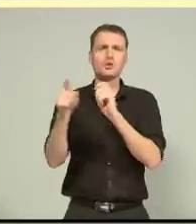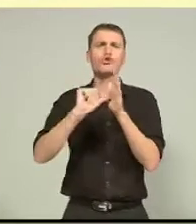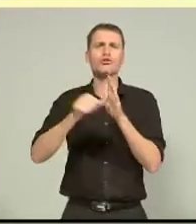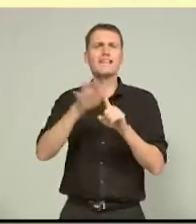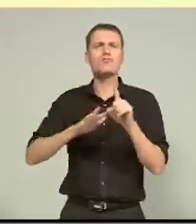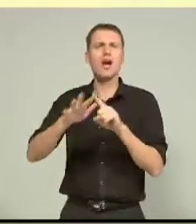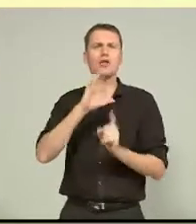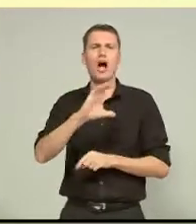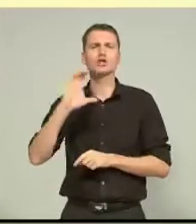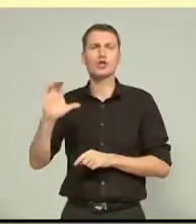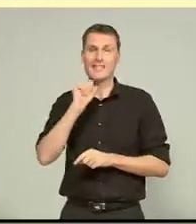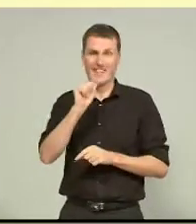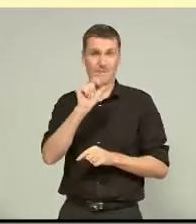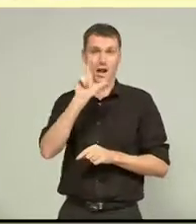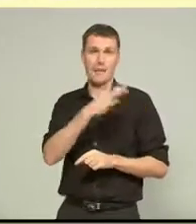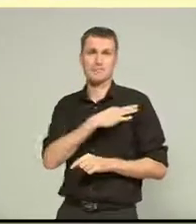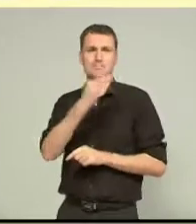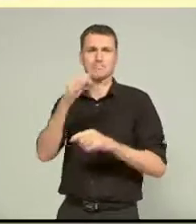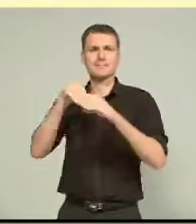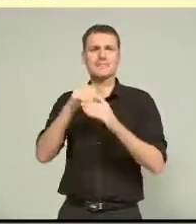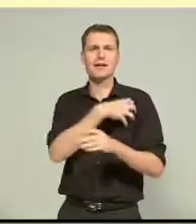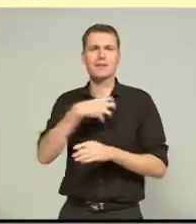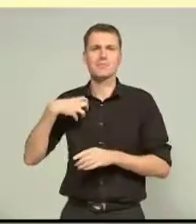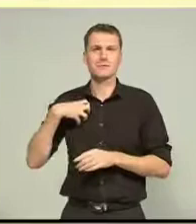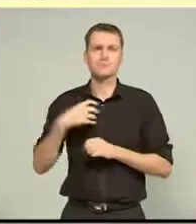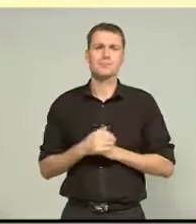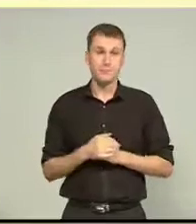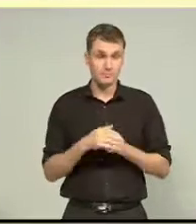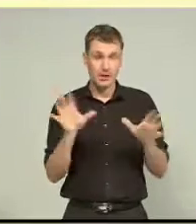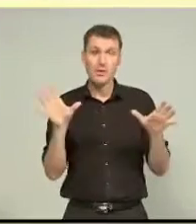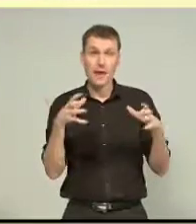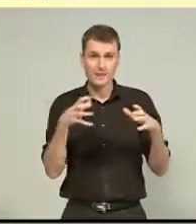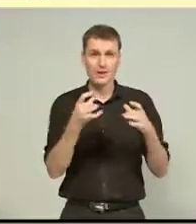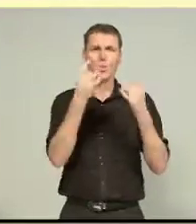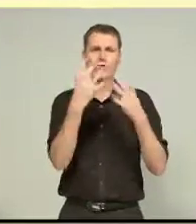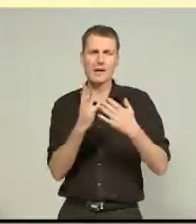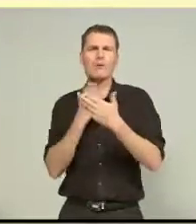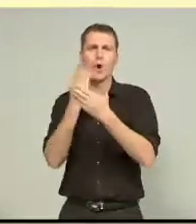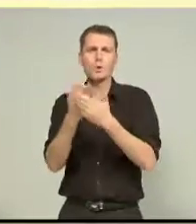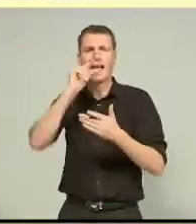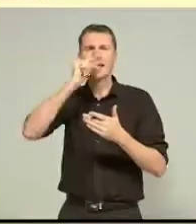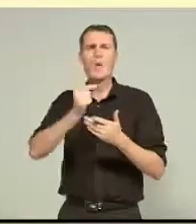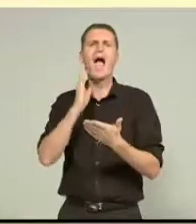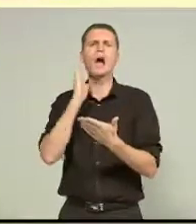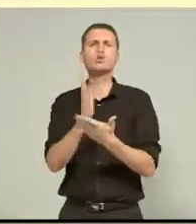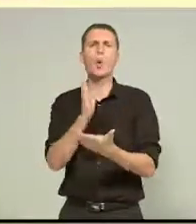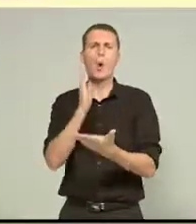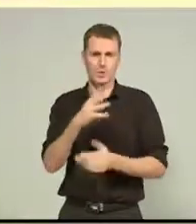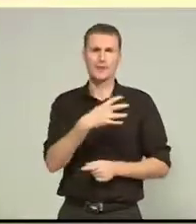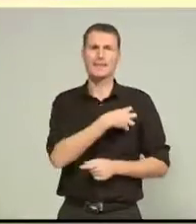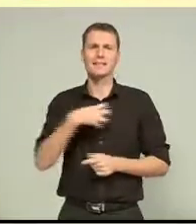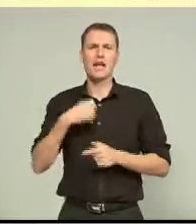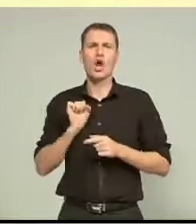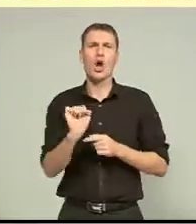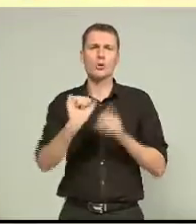if a Labour government is elected to power. The party's already proposed Kiwi Assure, a state-owned insurance company. Now